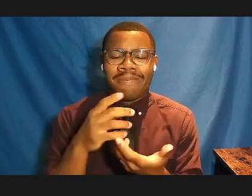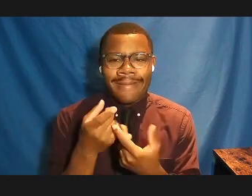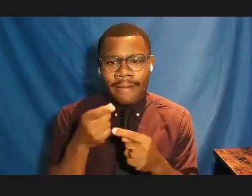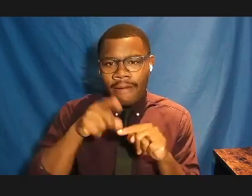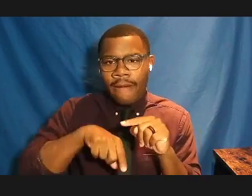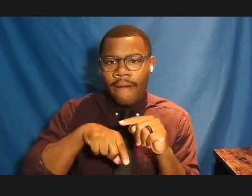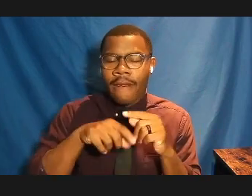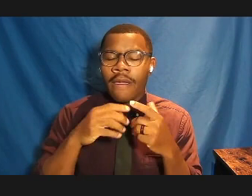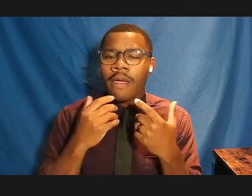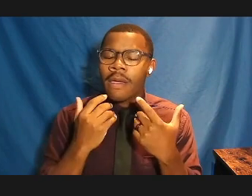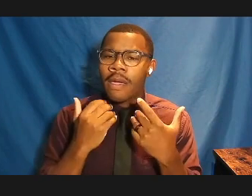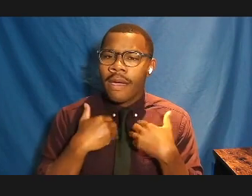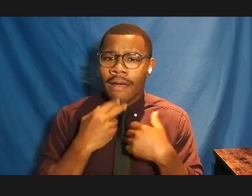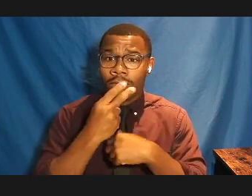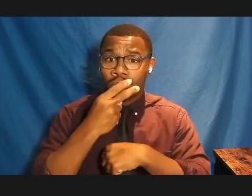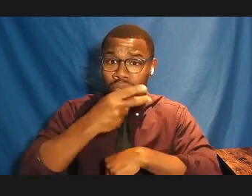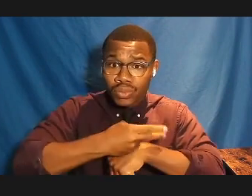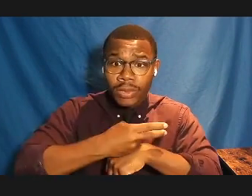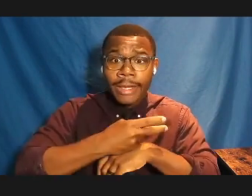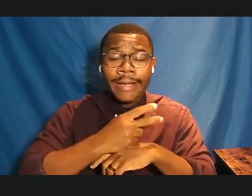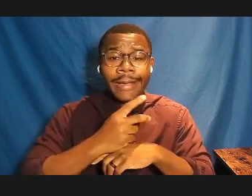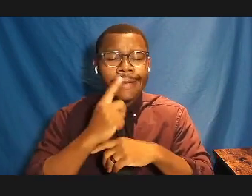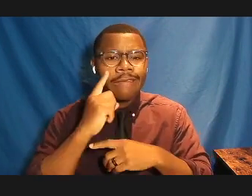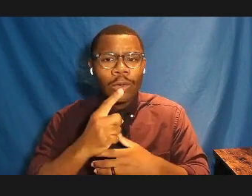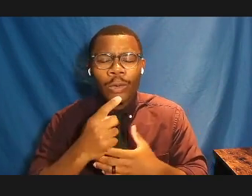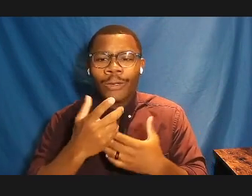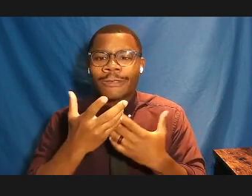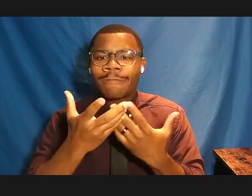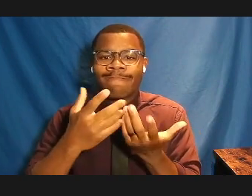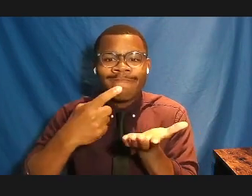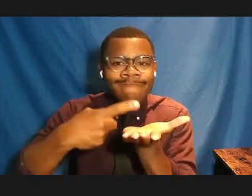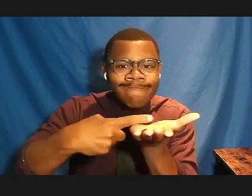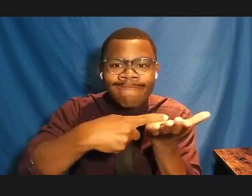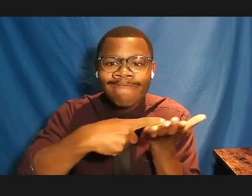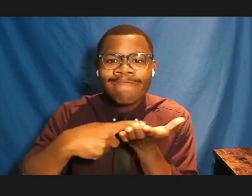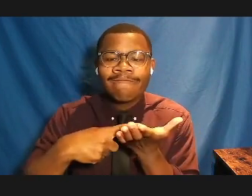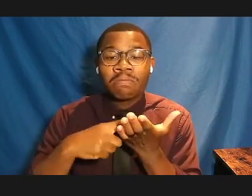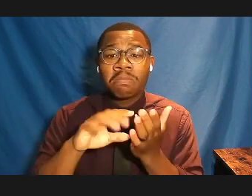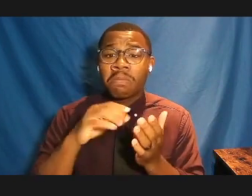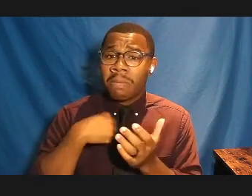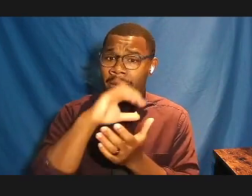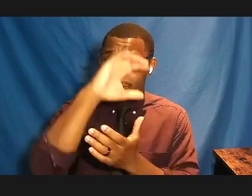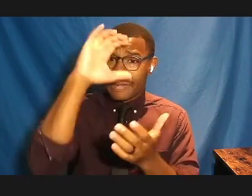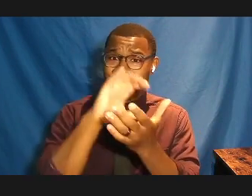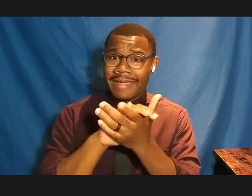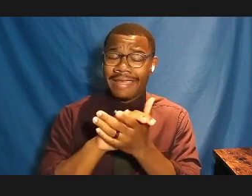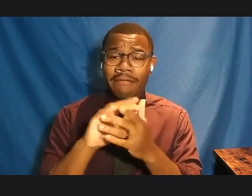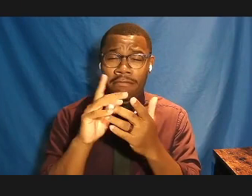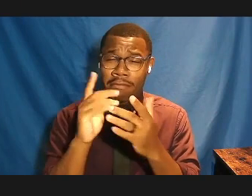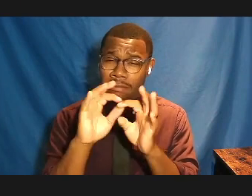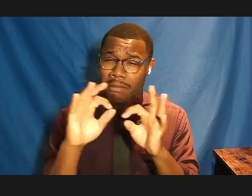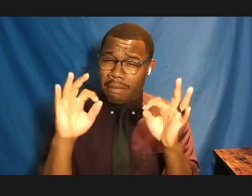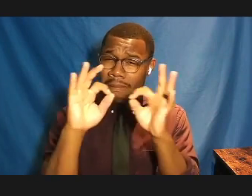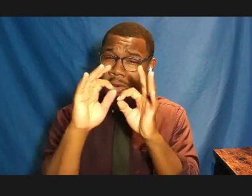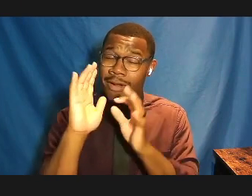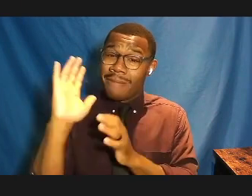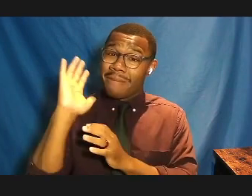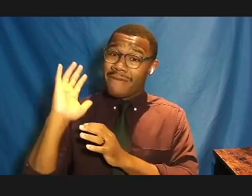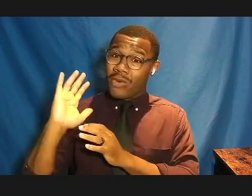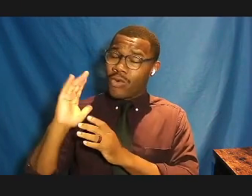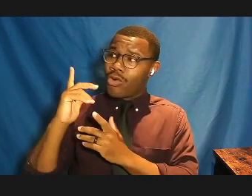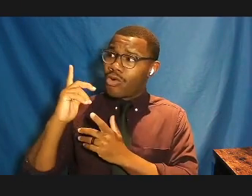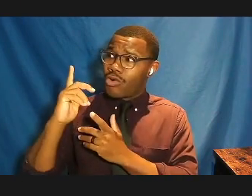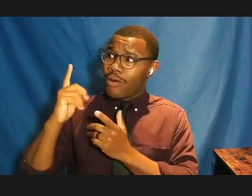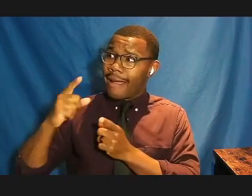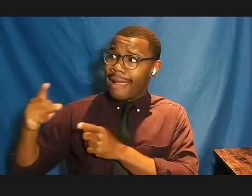precious two days together to spend. But I know I'm firmly of the belief that we can't move forward until we understand where we've been. So if there's